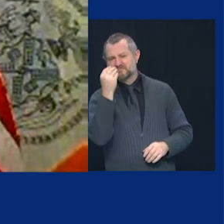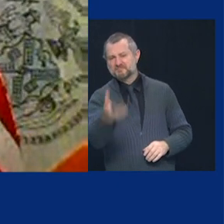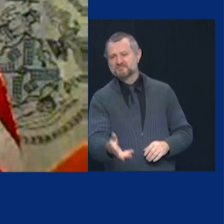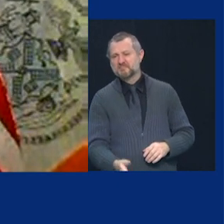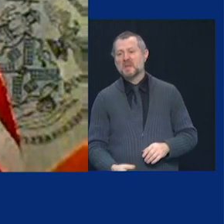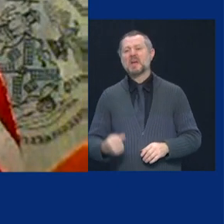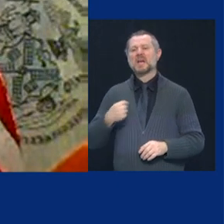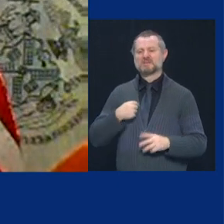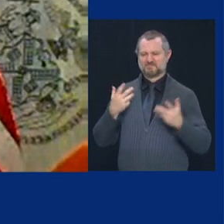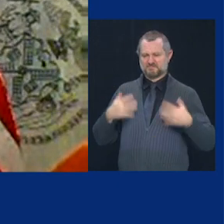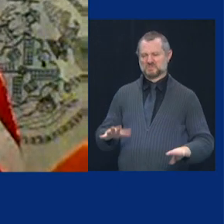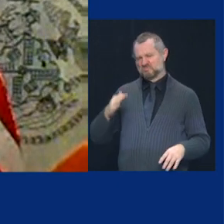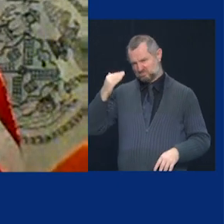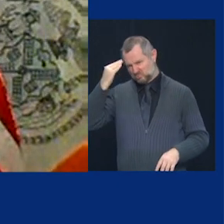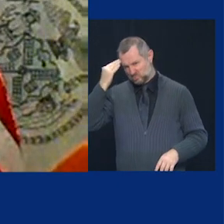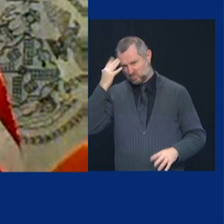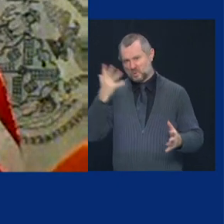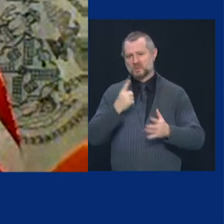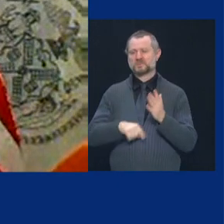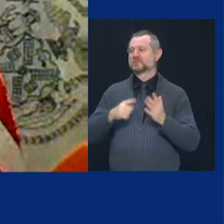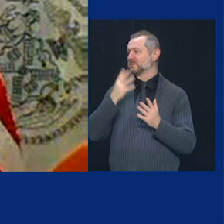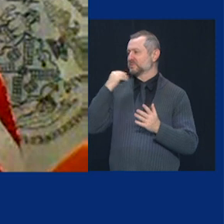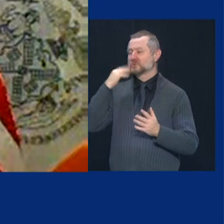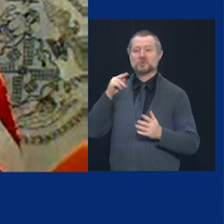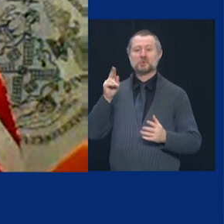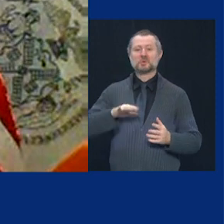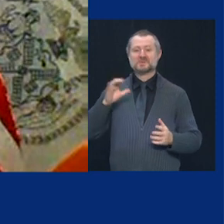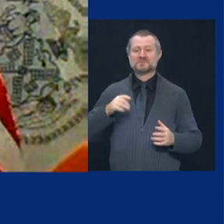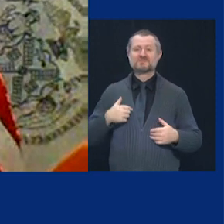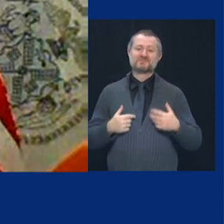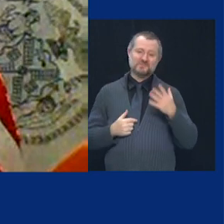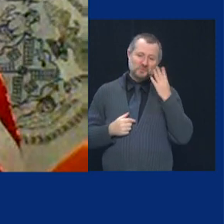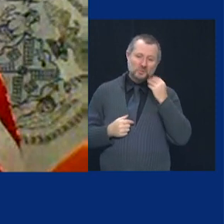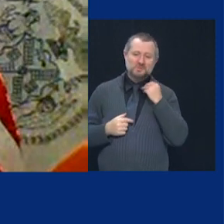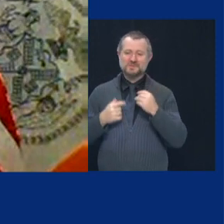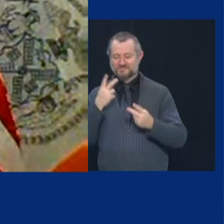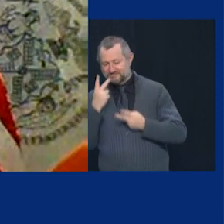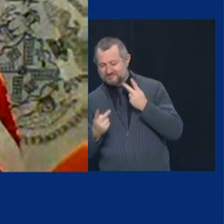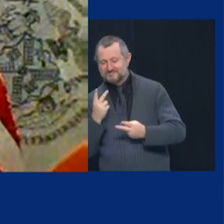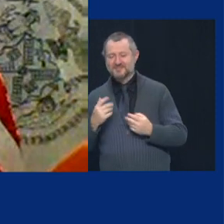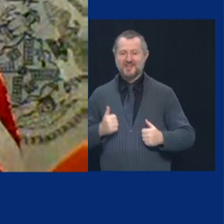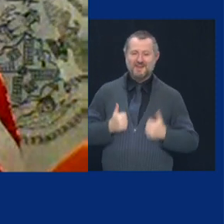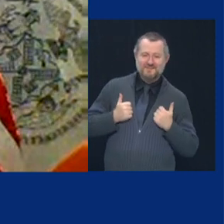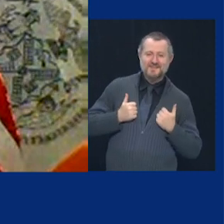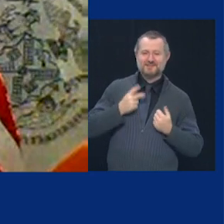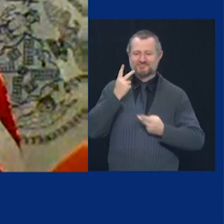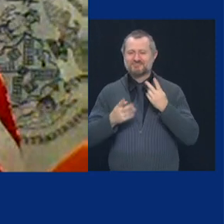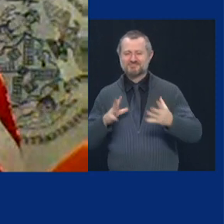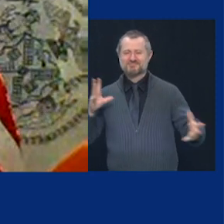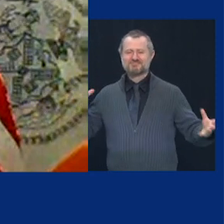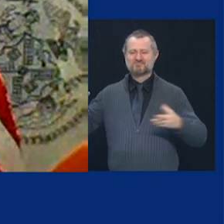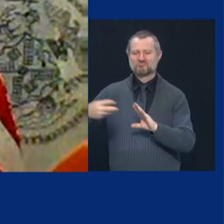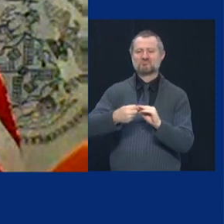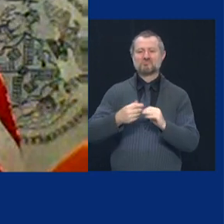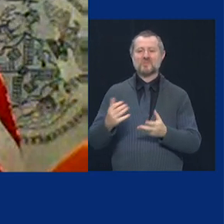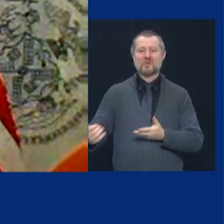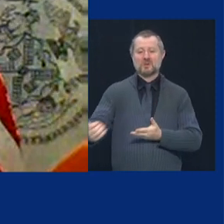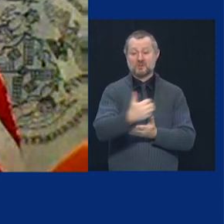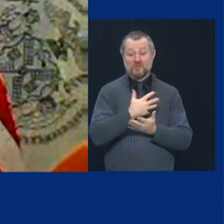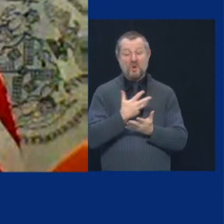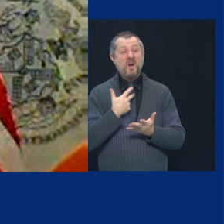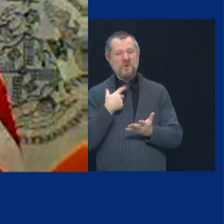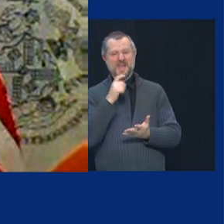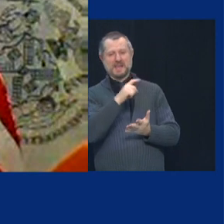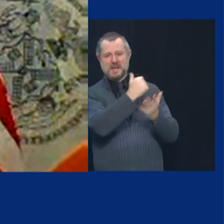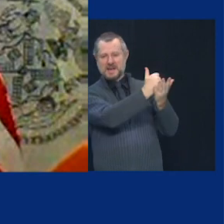i felt it i lived it with my fellow new yorkers i know we deserve help to recover from a crisis we did